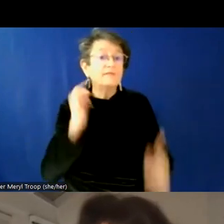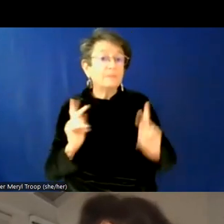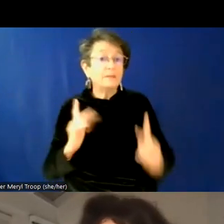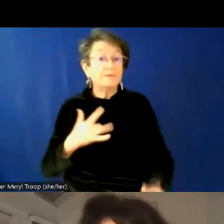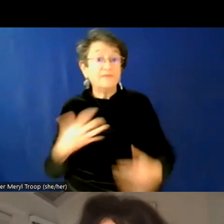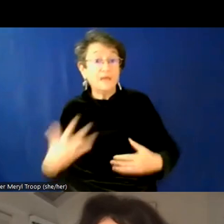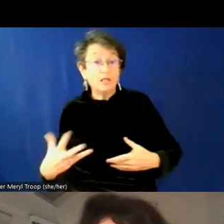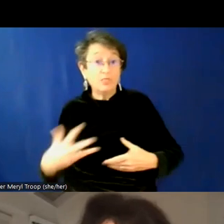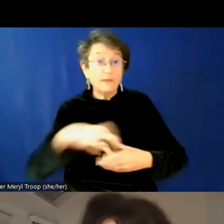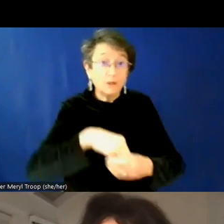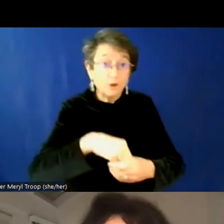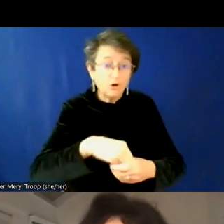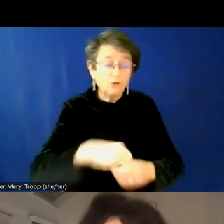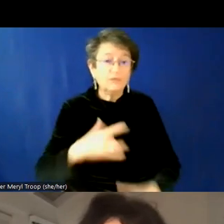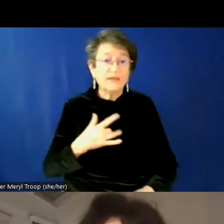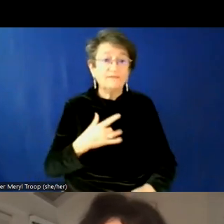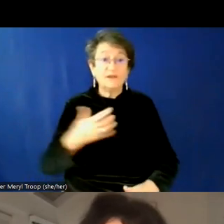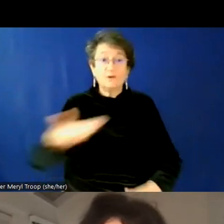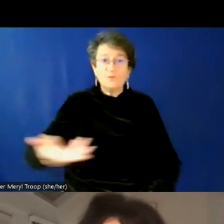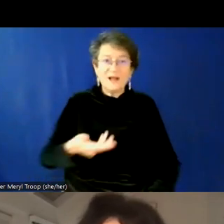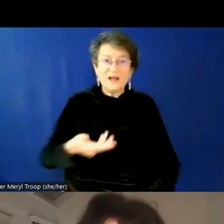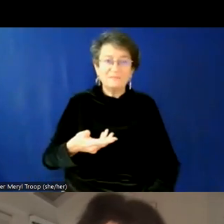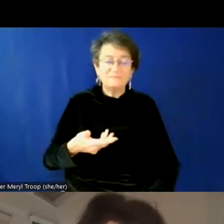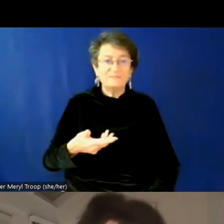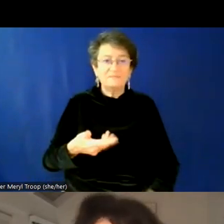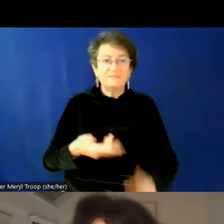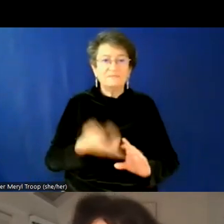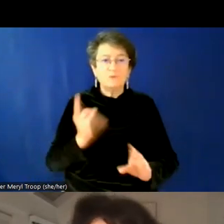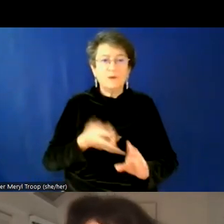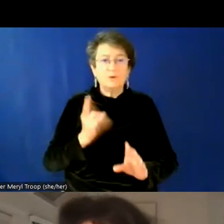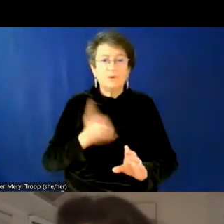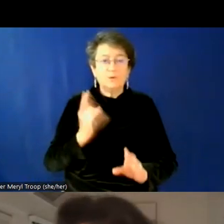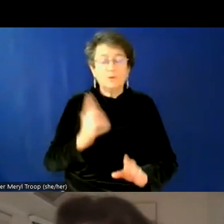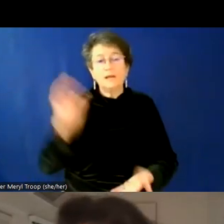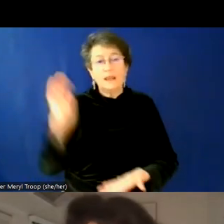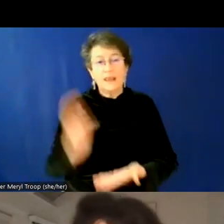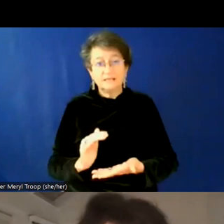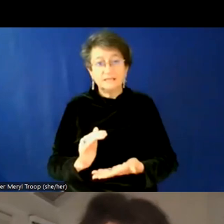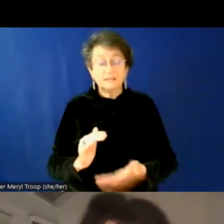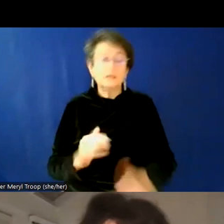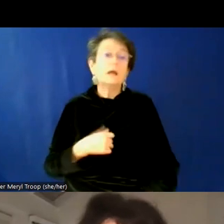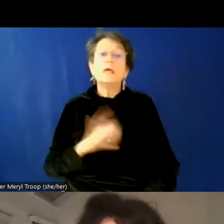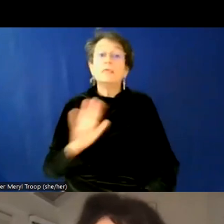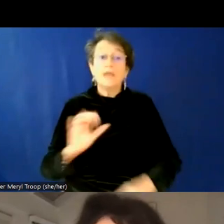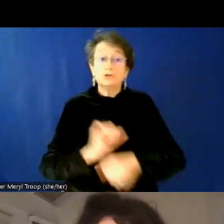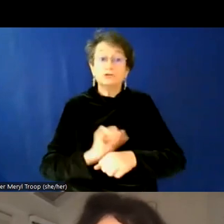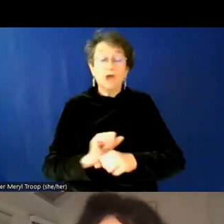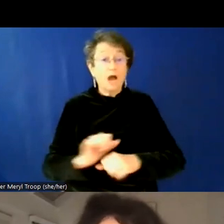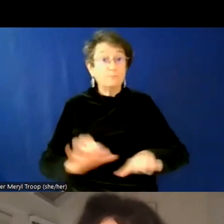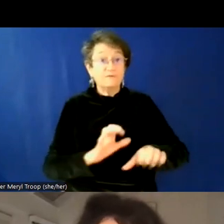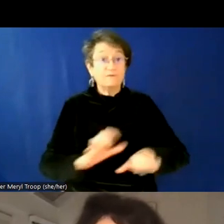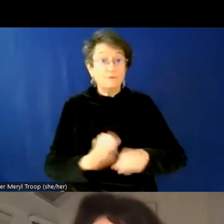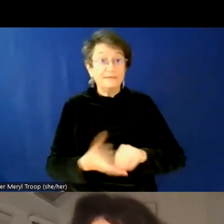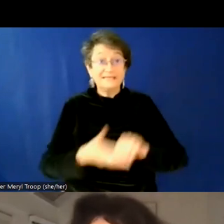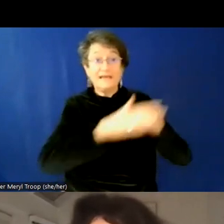feel welcomed, you know, that turnover is going to reduce people's job performances increase. And just overall,